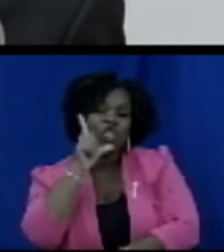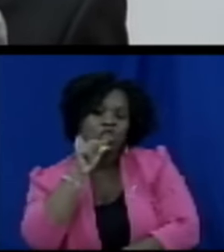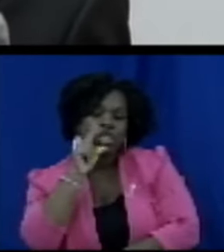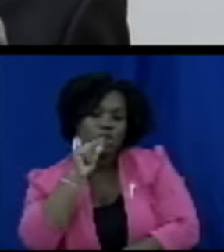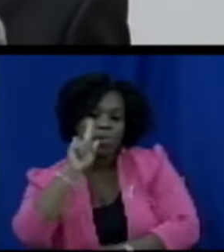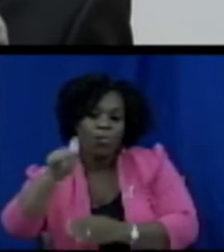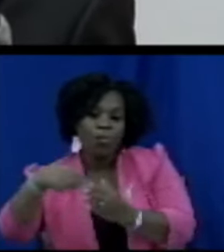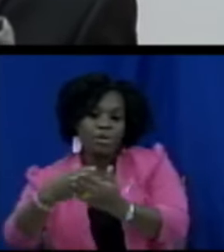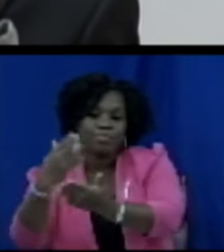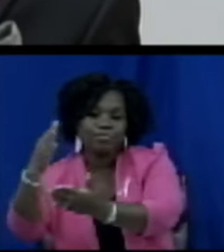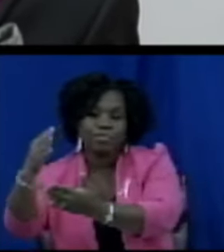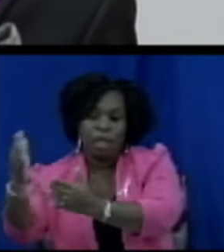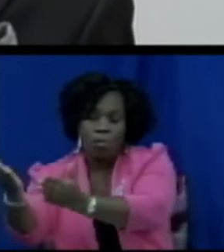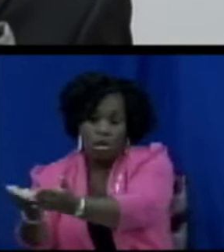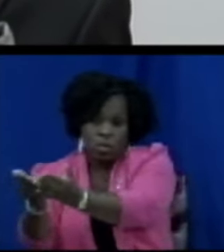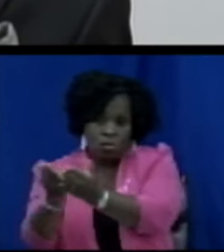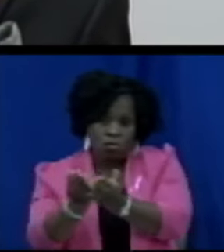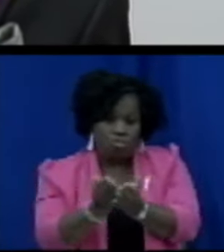frozen chicken